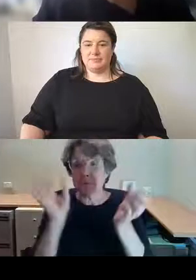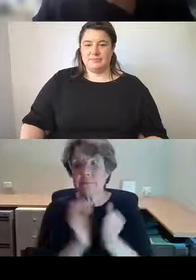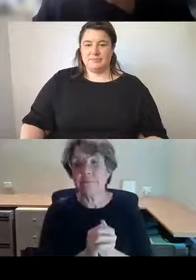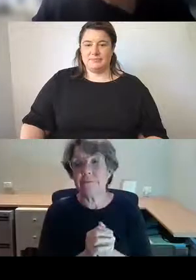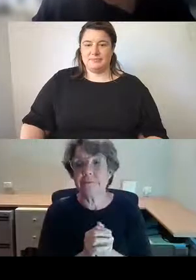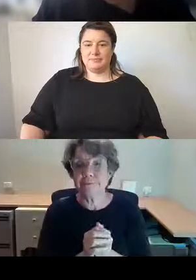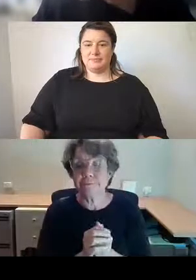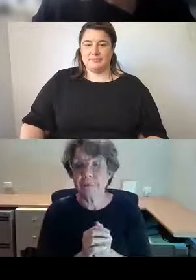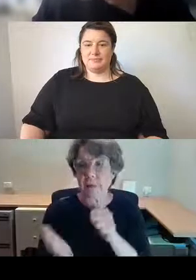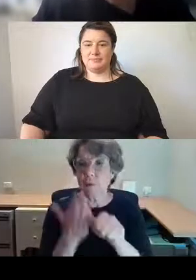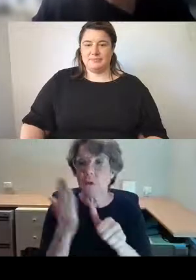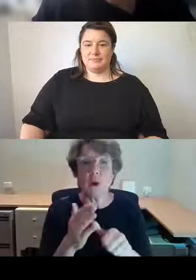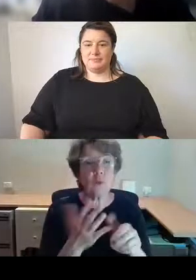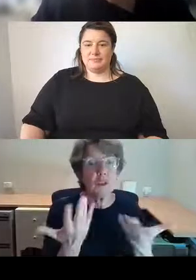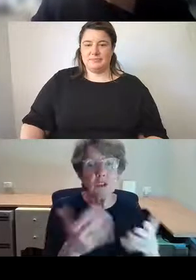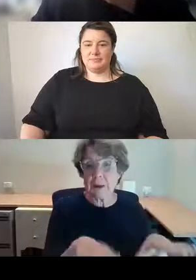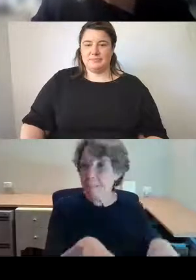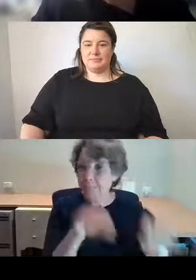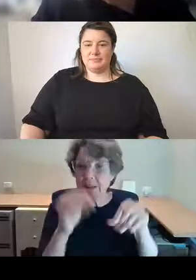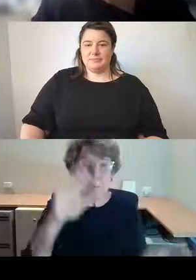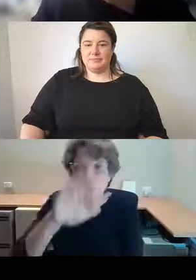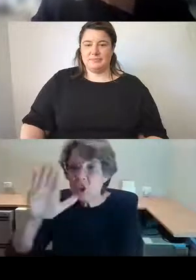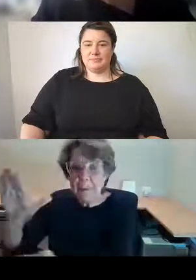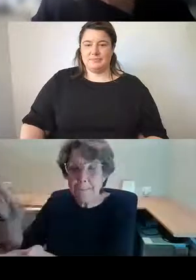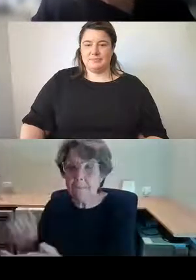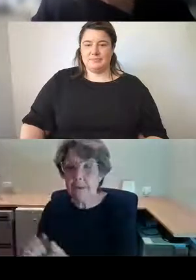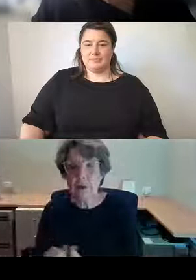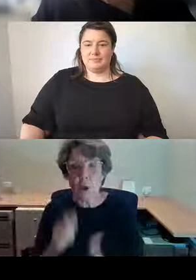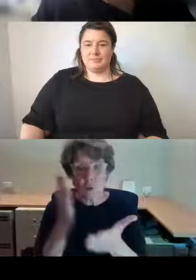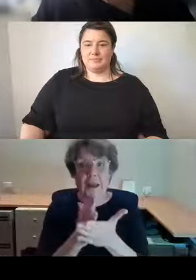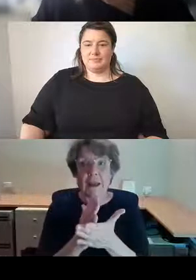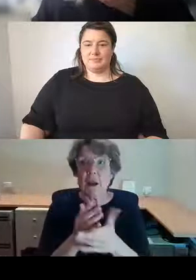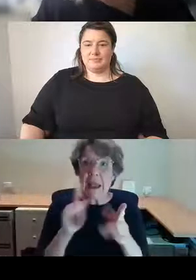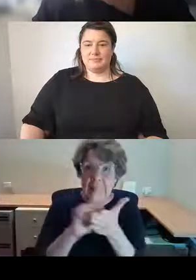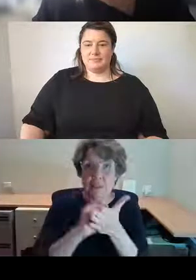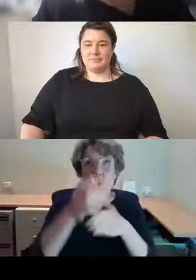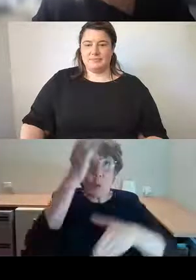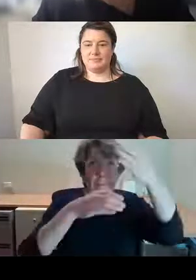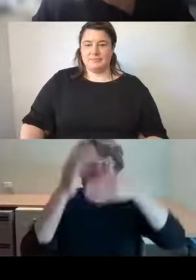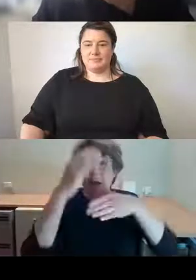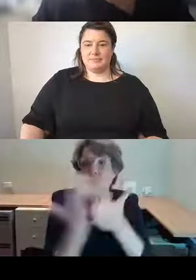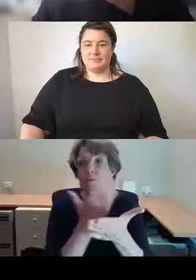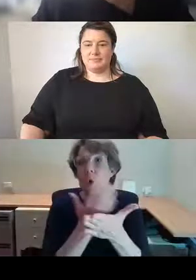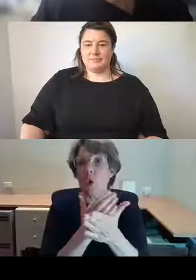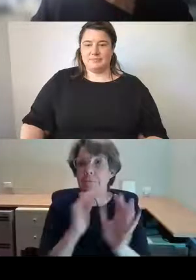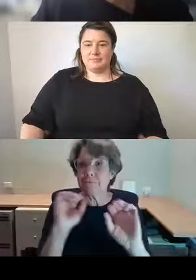markets and sales, were replaced with much stronger and more durable steel cages.